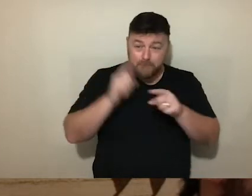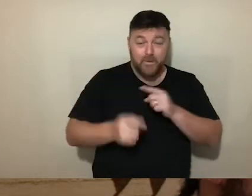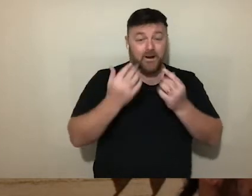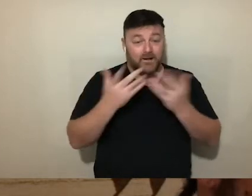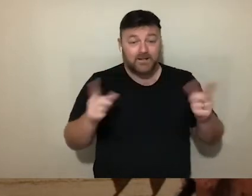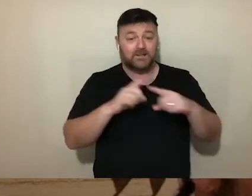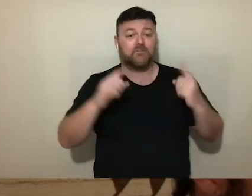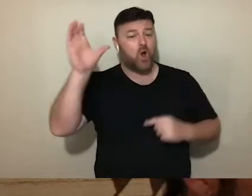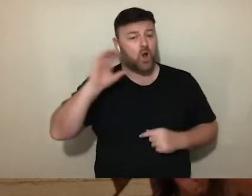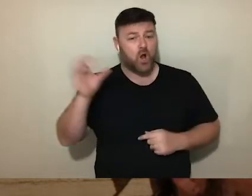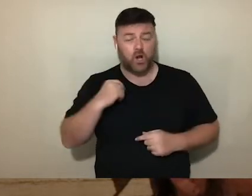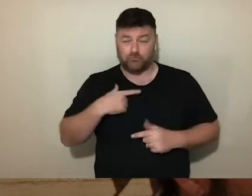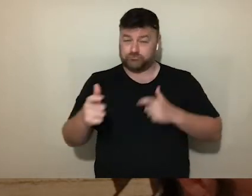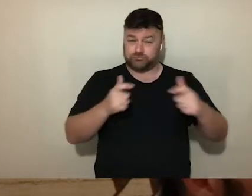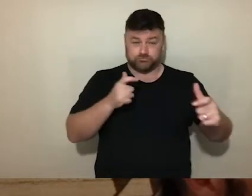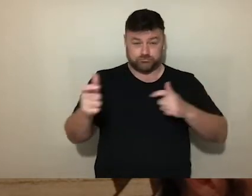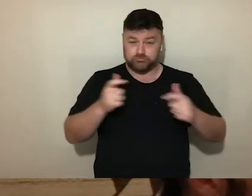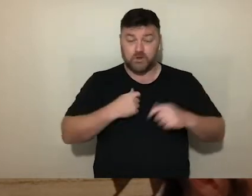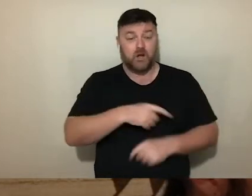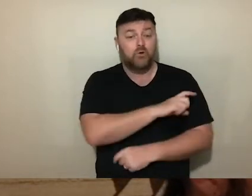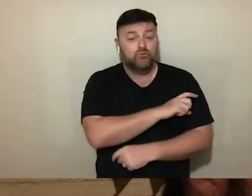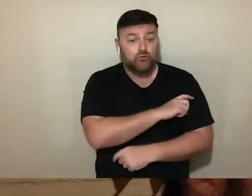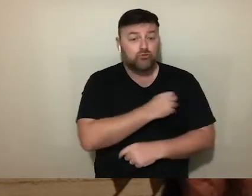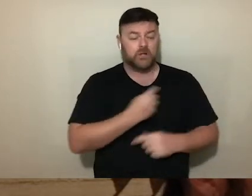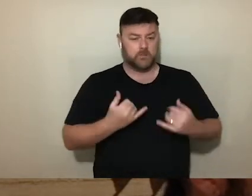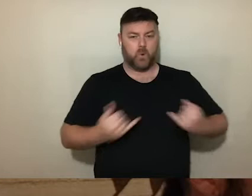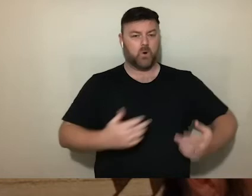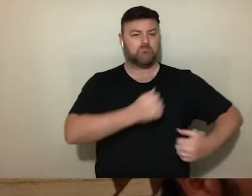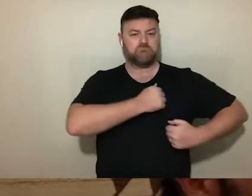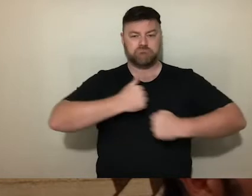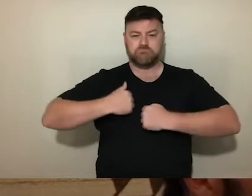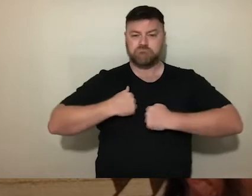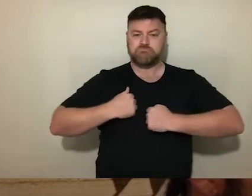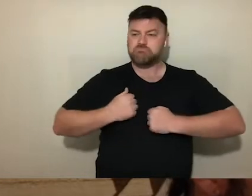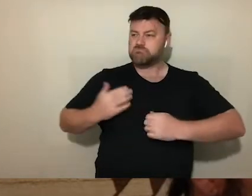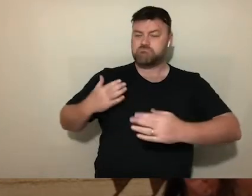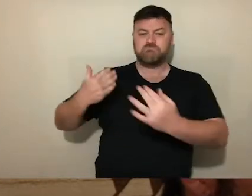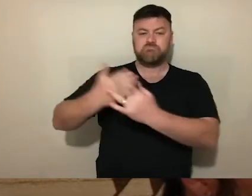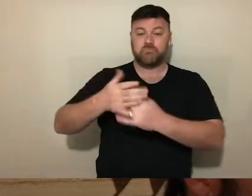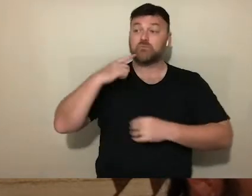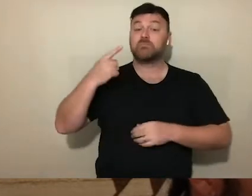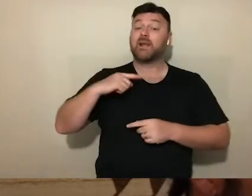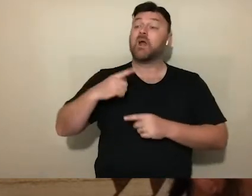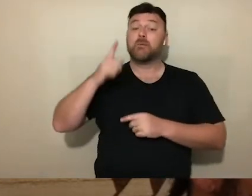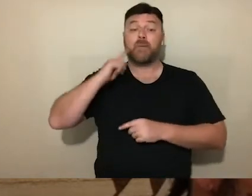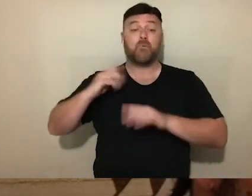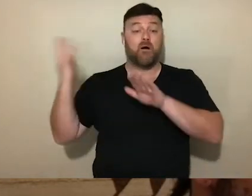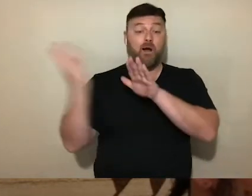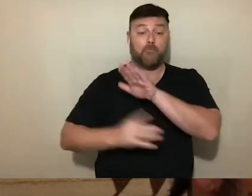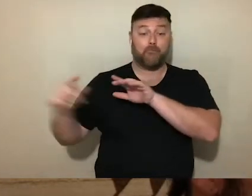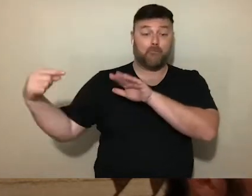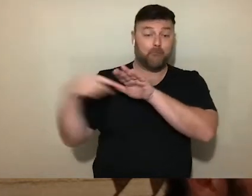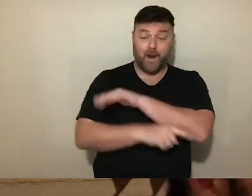practices, and discourses. The securitization of borders sees the EU interrupting migrants' journeys in third countries by